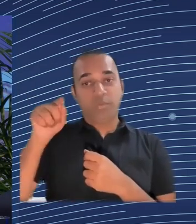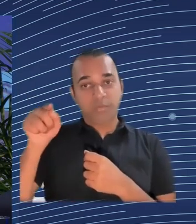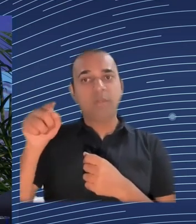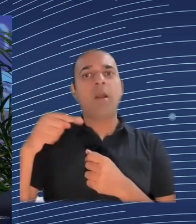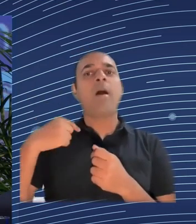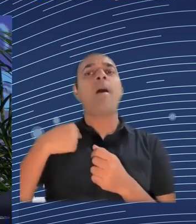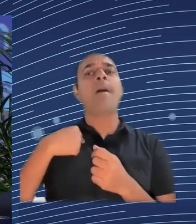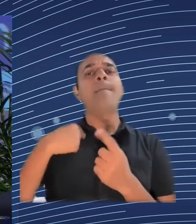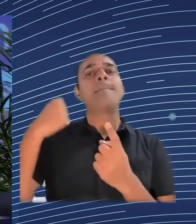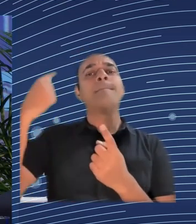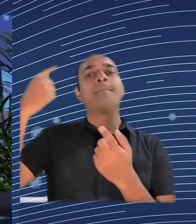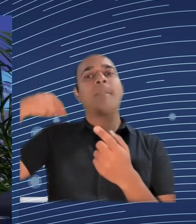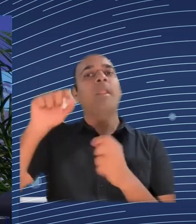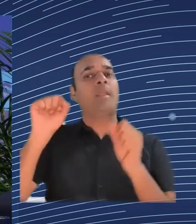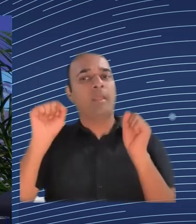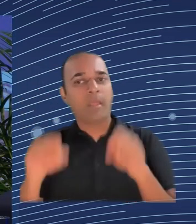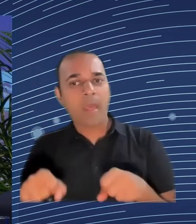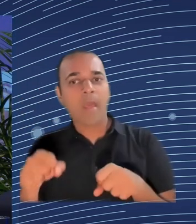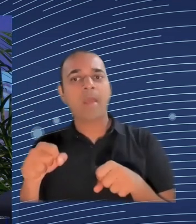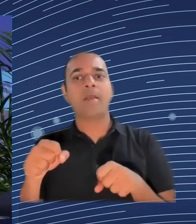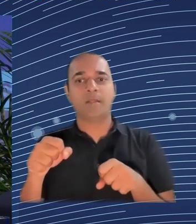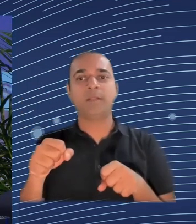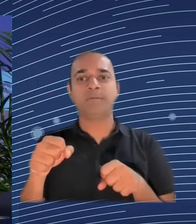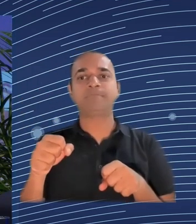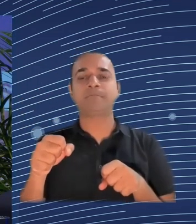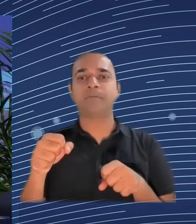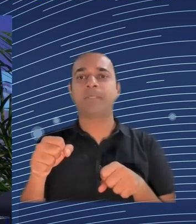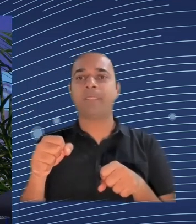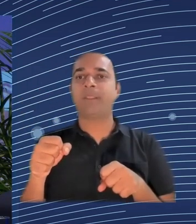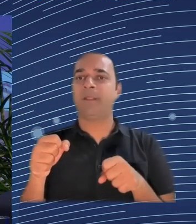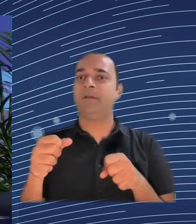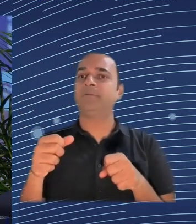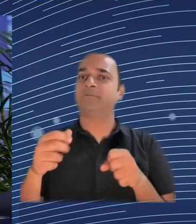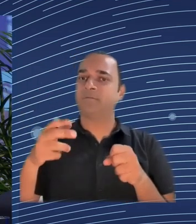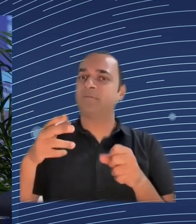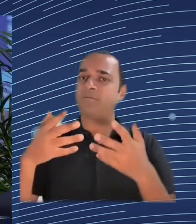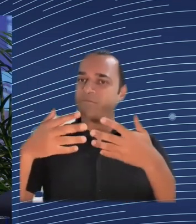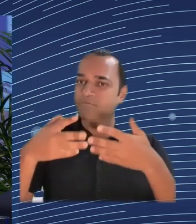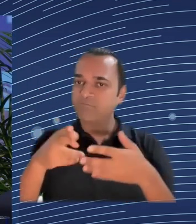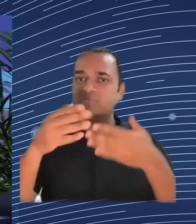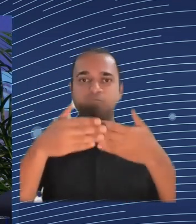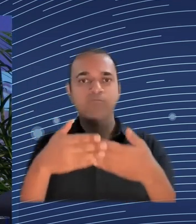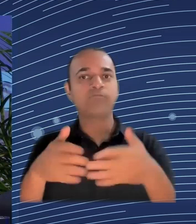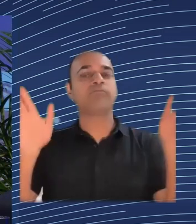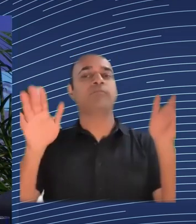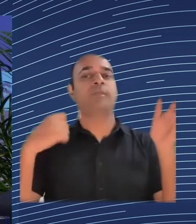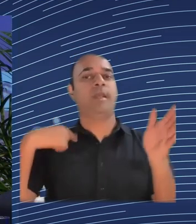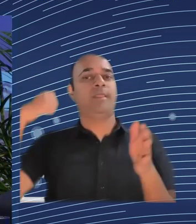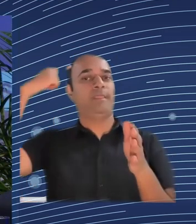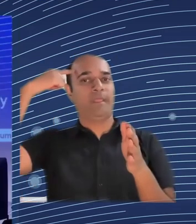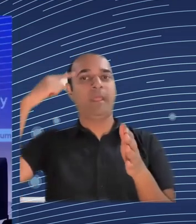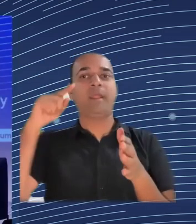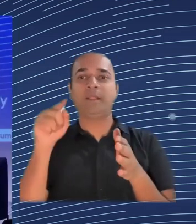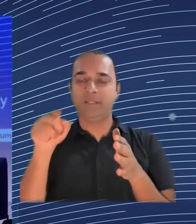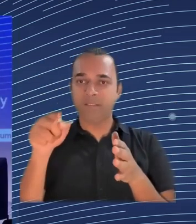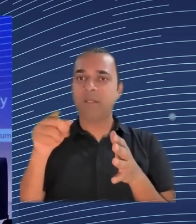policy with the RRF is not necessarily the good direction because I don't believe in rigidity. Right. I'd like to open the